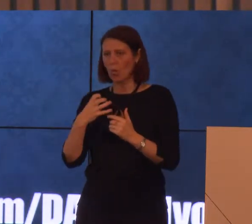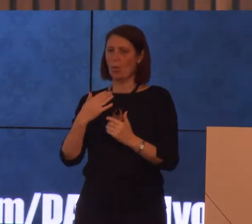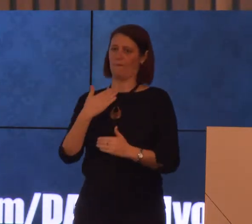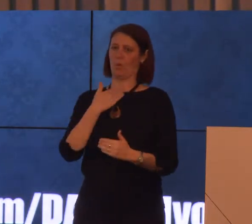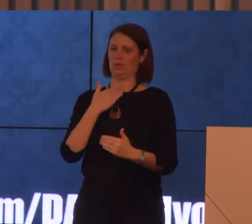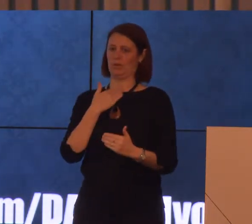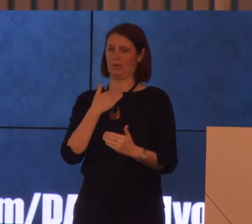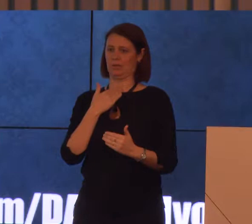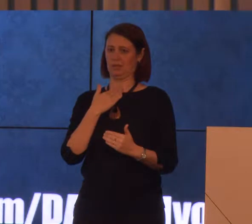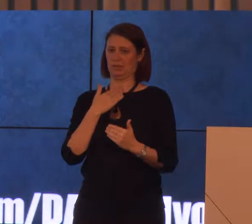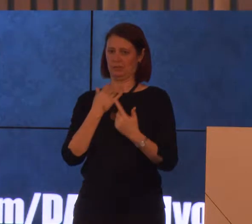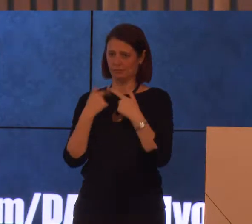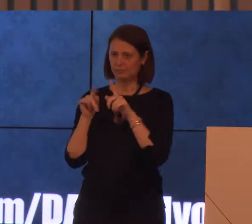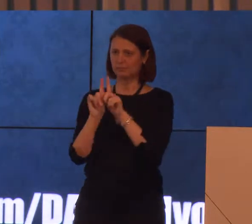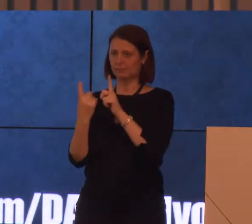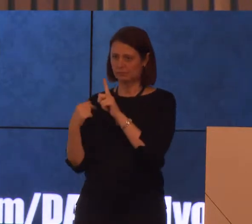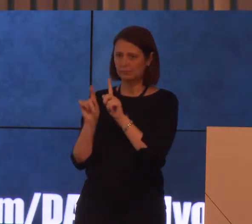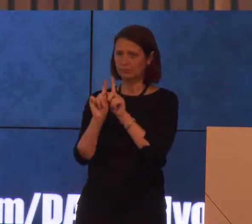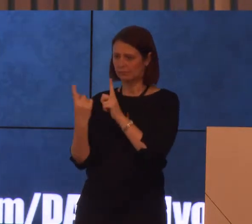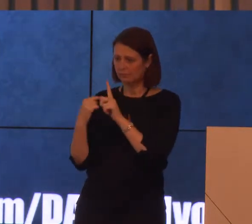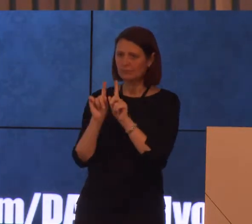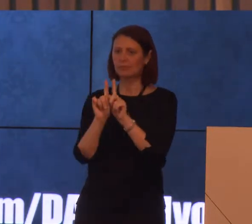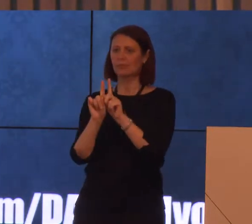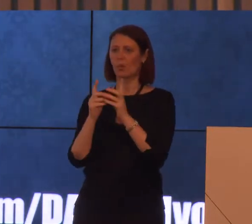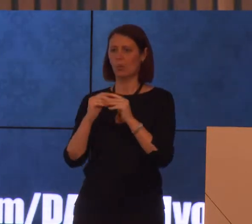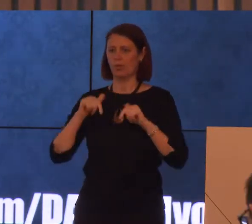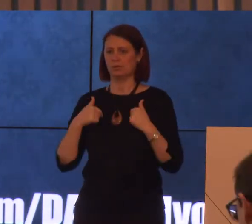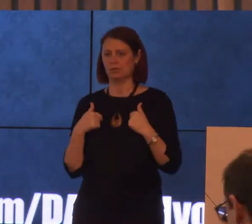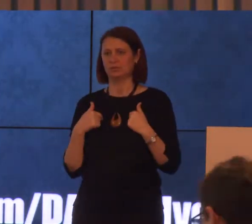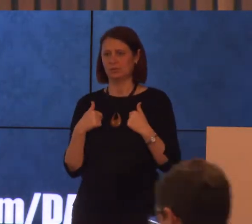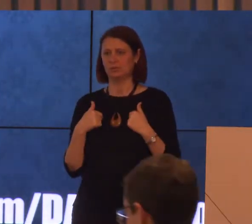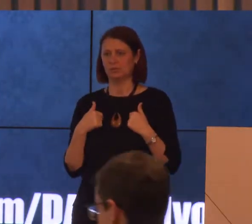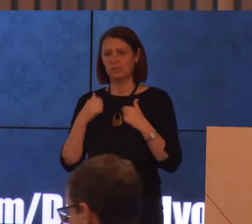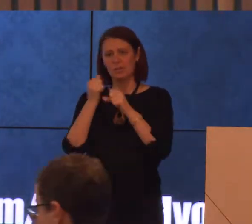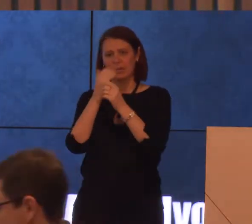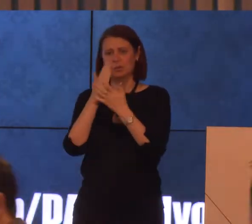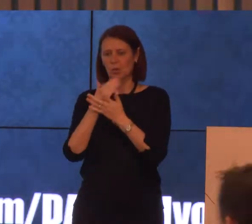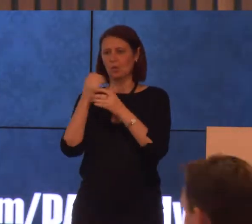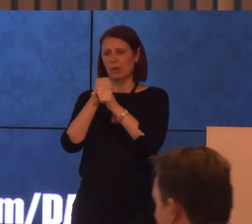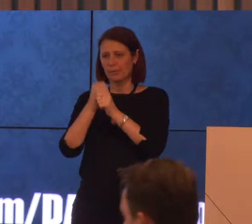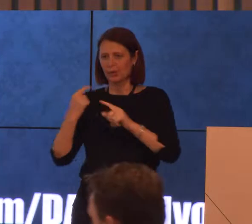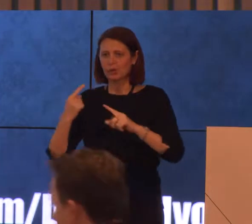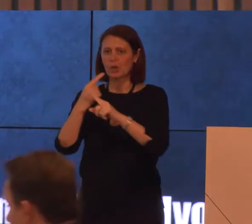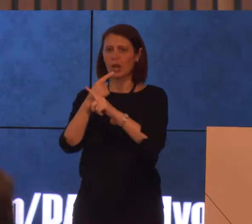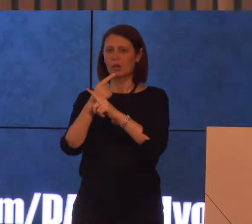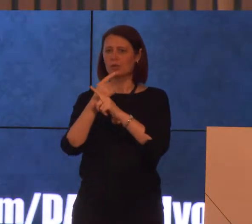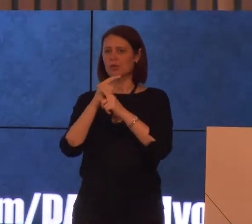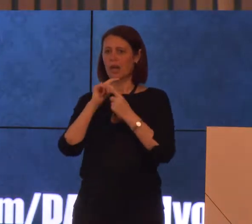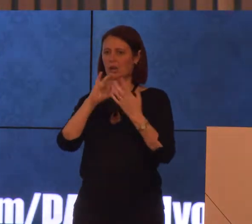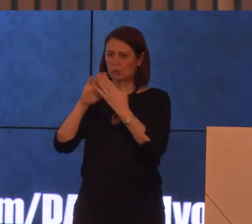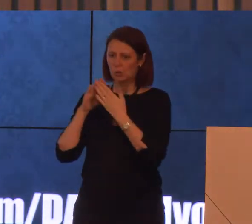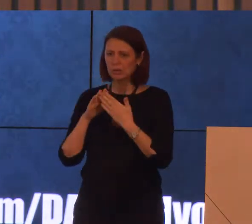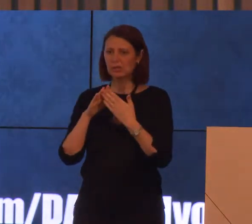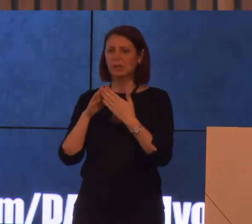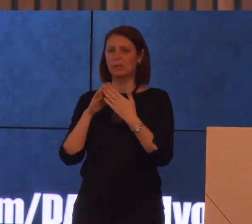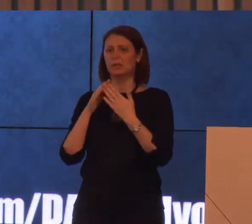alongside us and with us to ensure that we create change and spaces in community and in